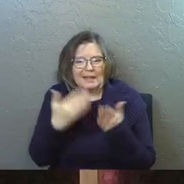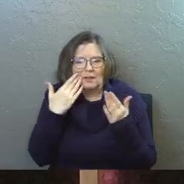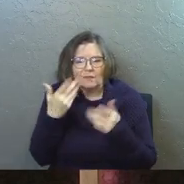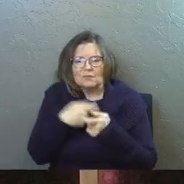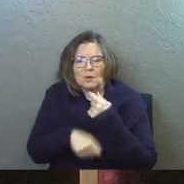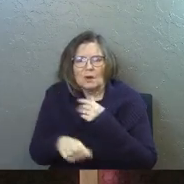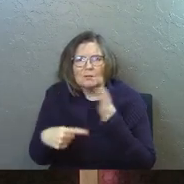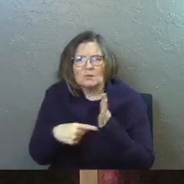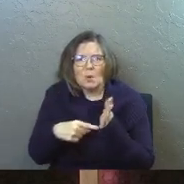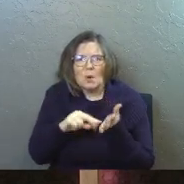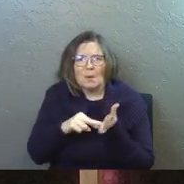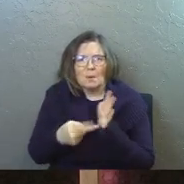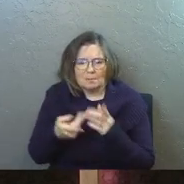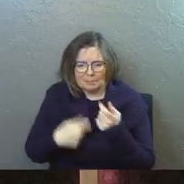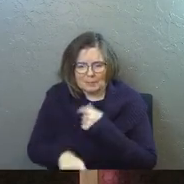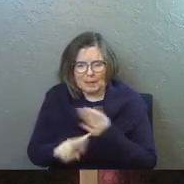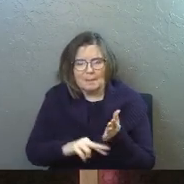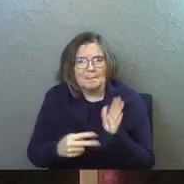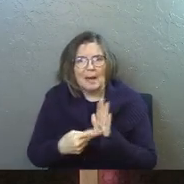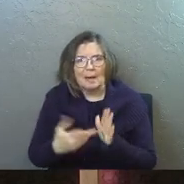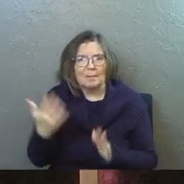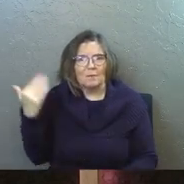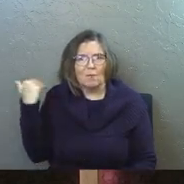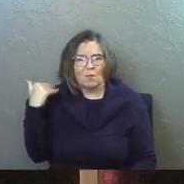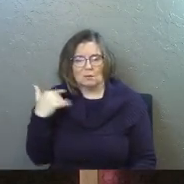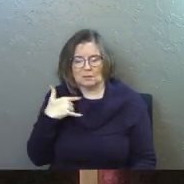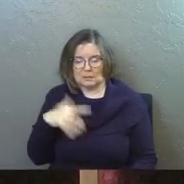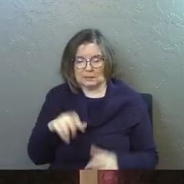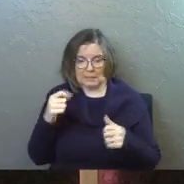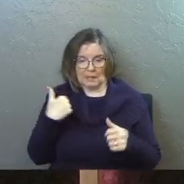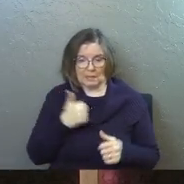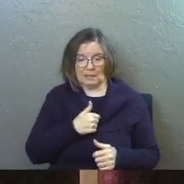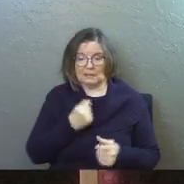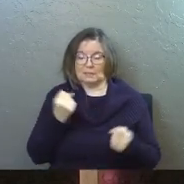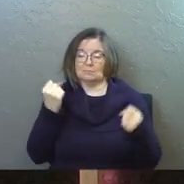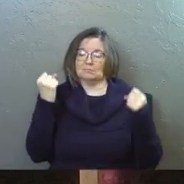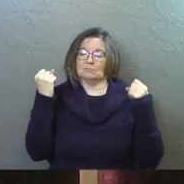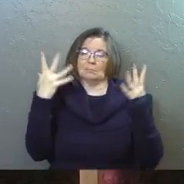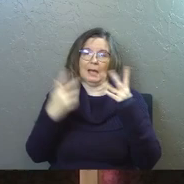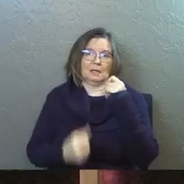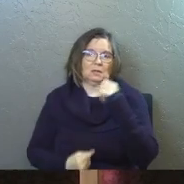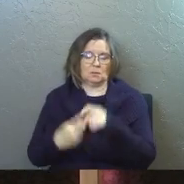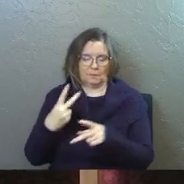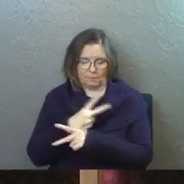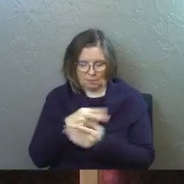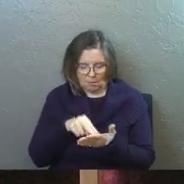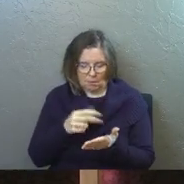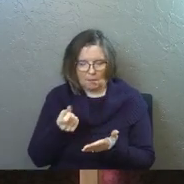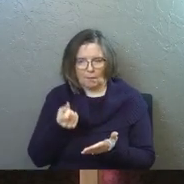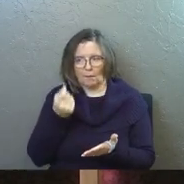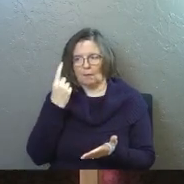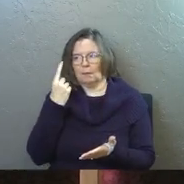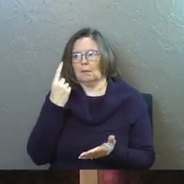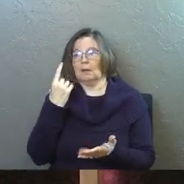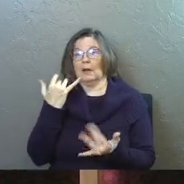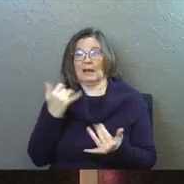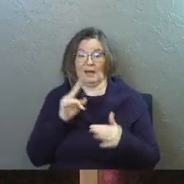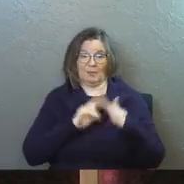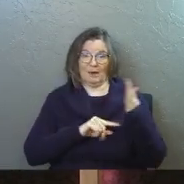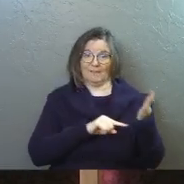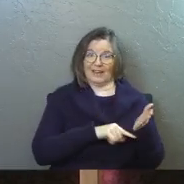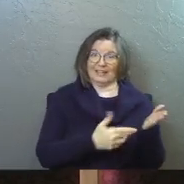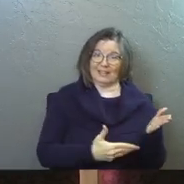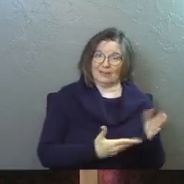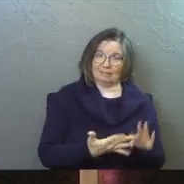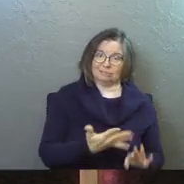even know what substitutionary atonement was. It's taken us centuries to figure it out as a church, but it's being prophesied here.